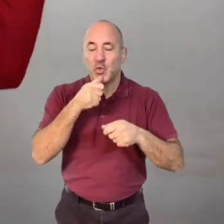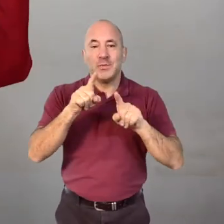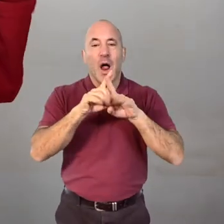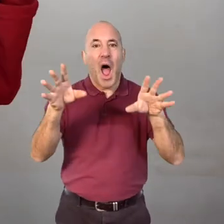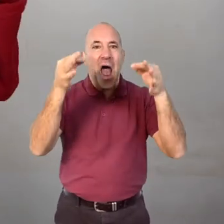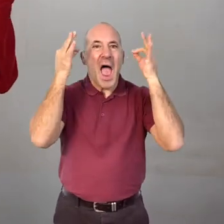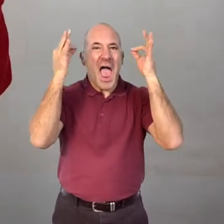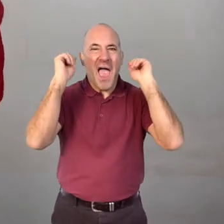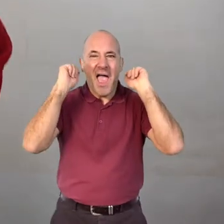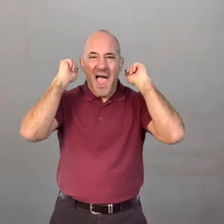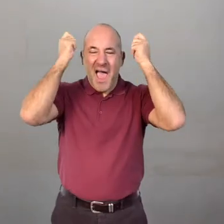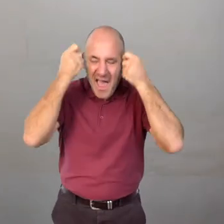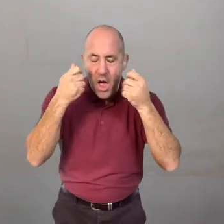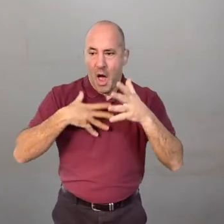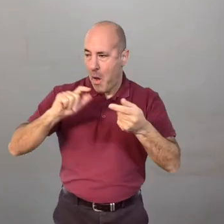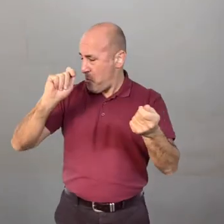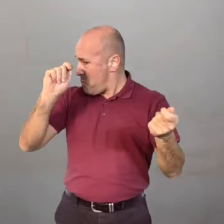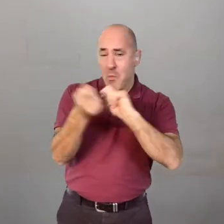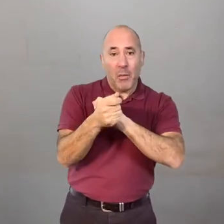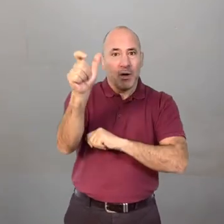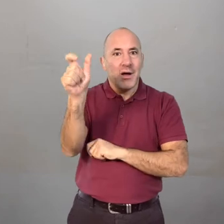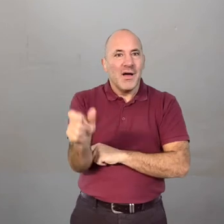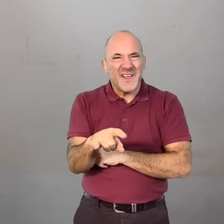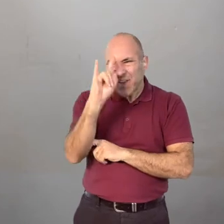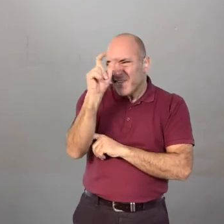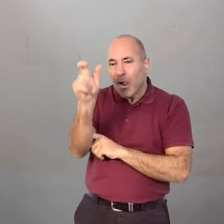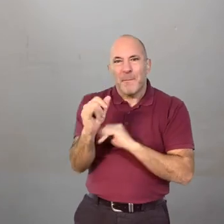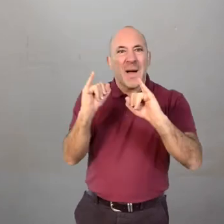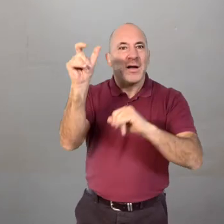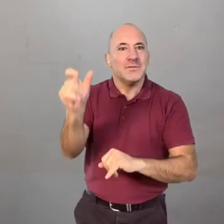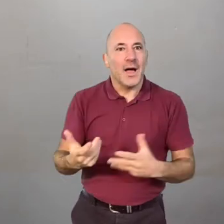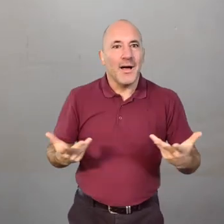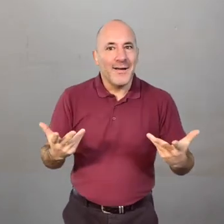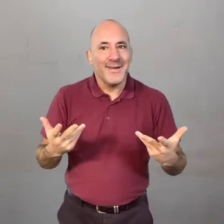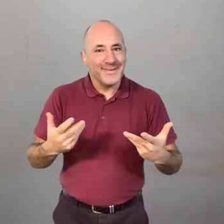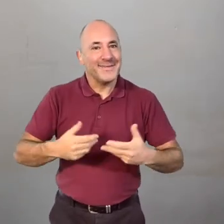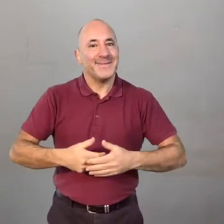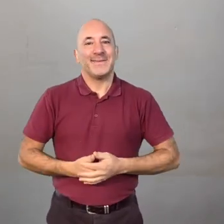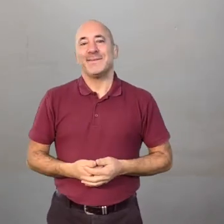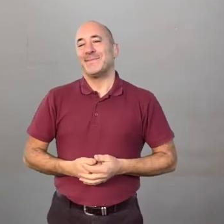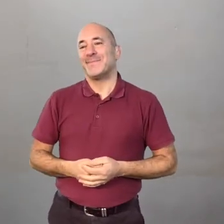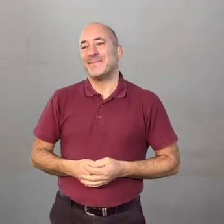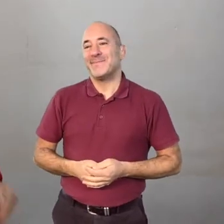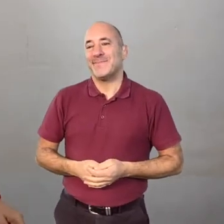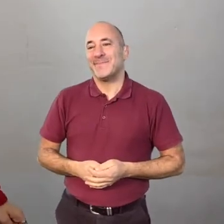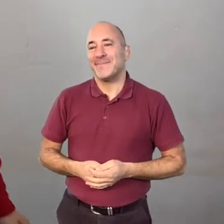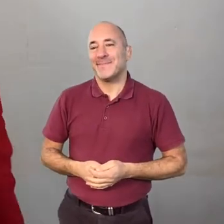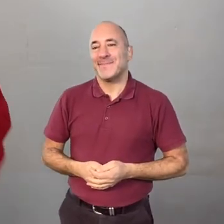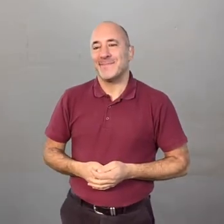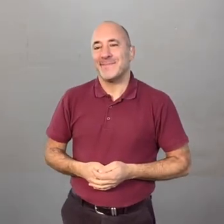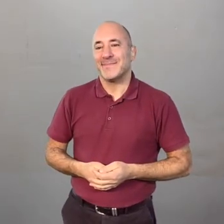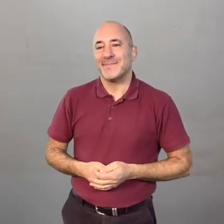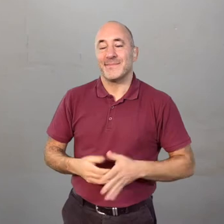completely transformed herself by using it as hair to be a very evil villain indeed